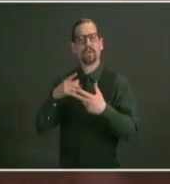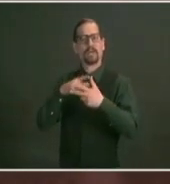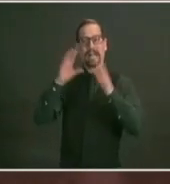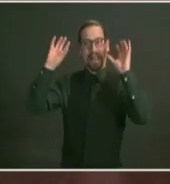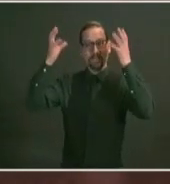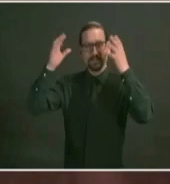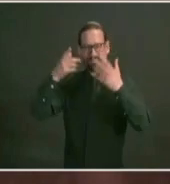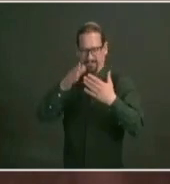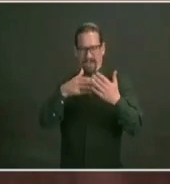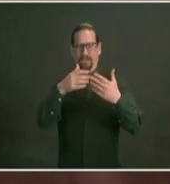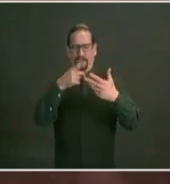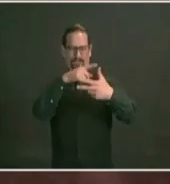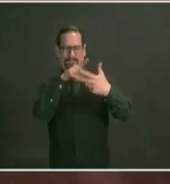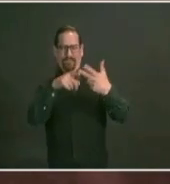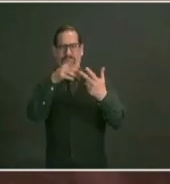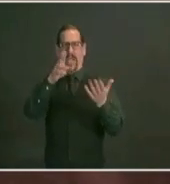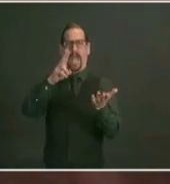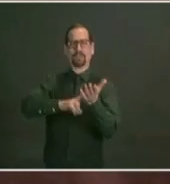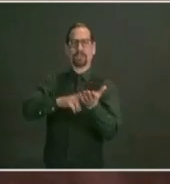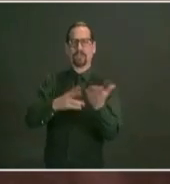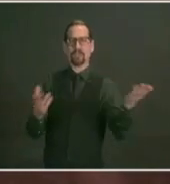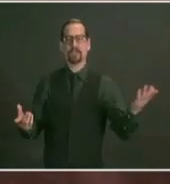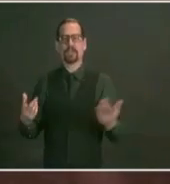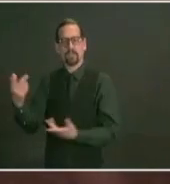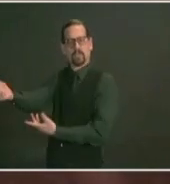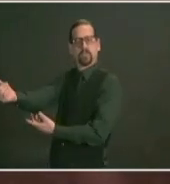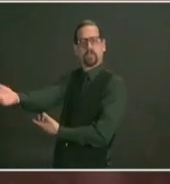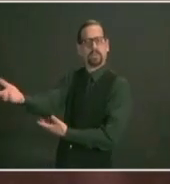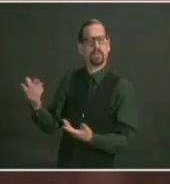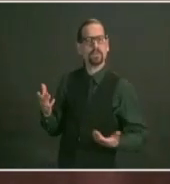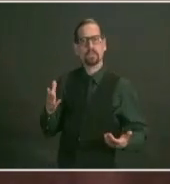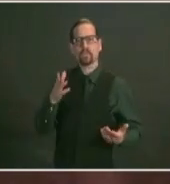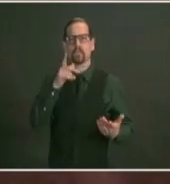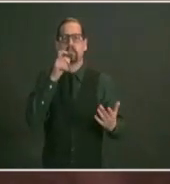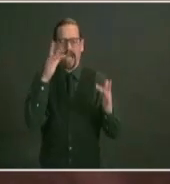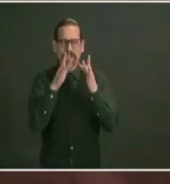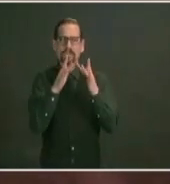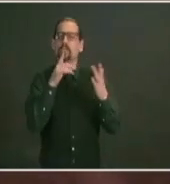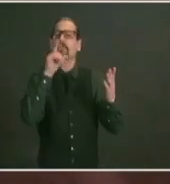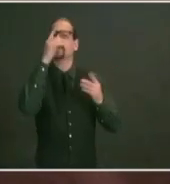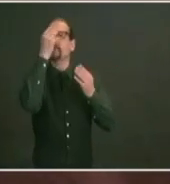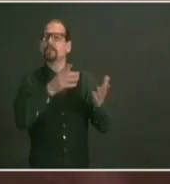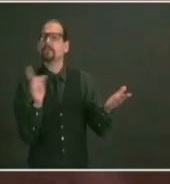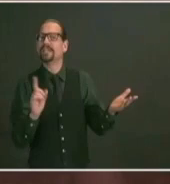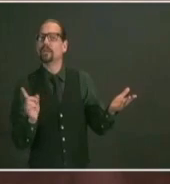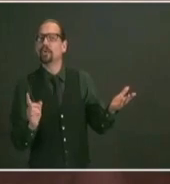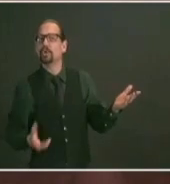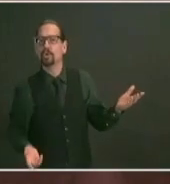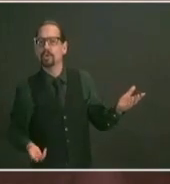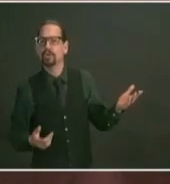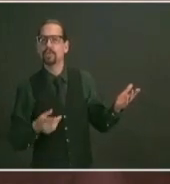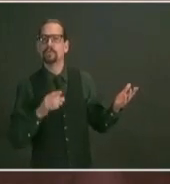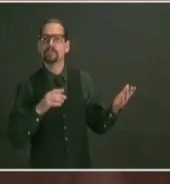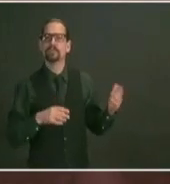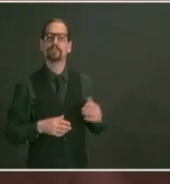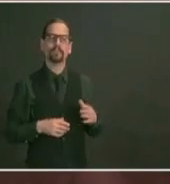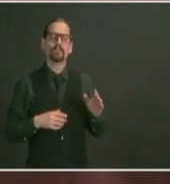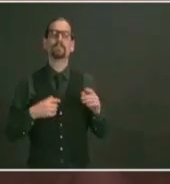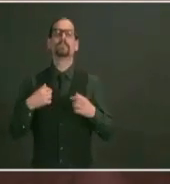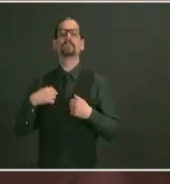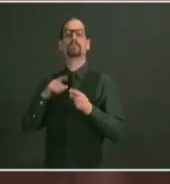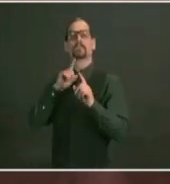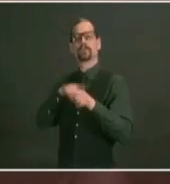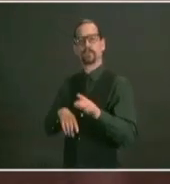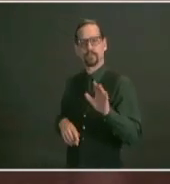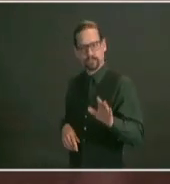relatives who can they contact today we have uh information on our website the